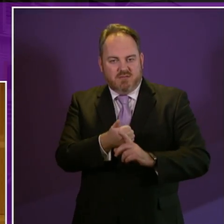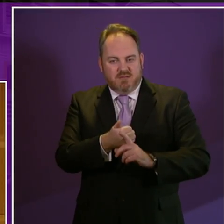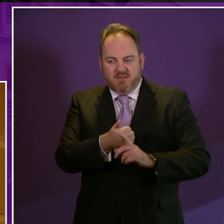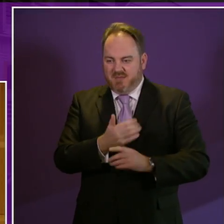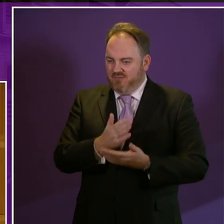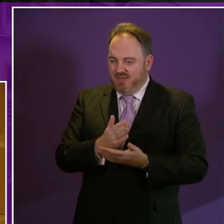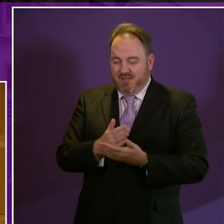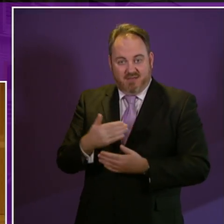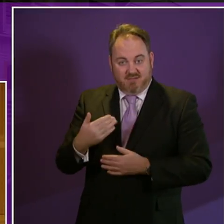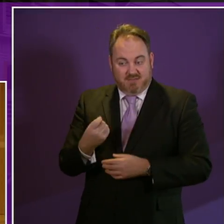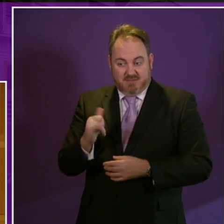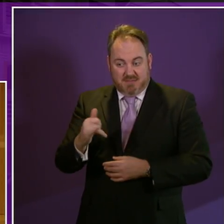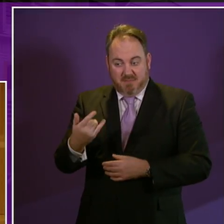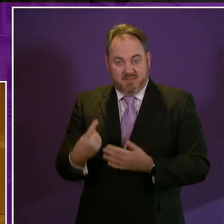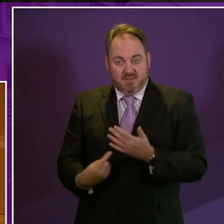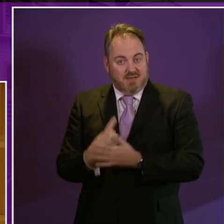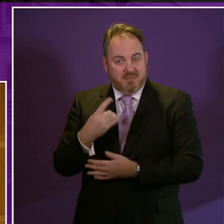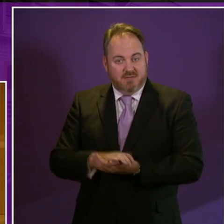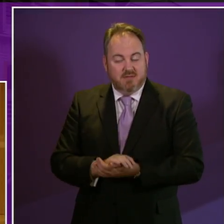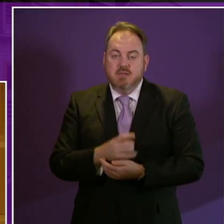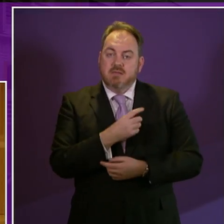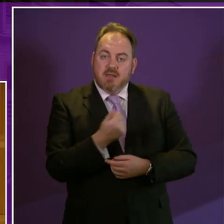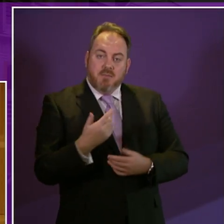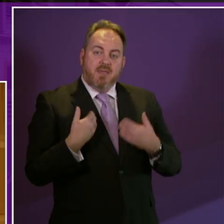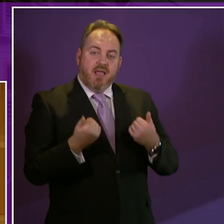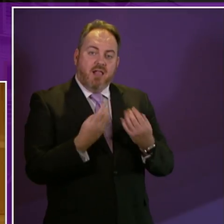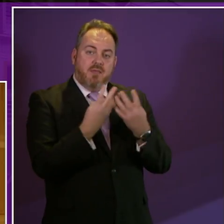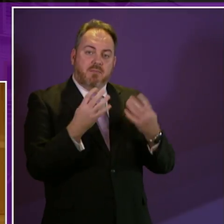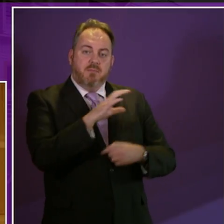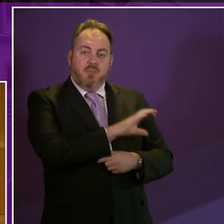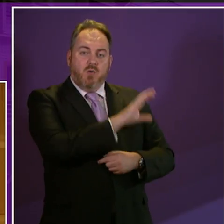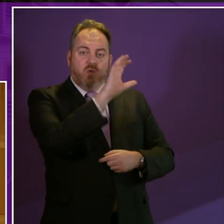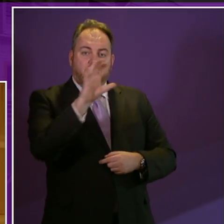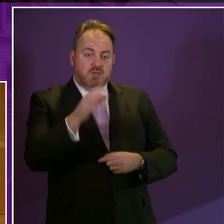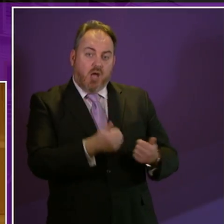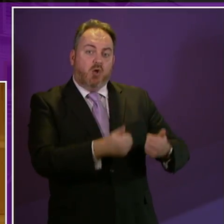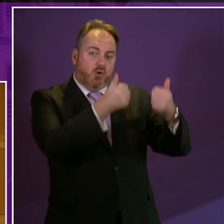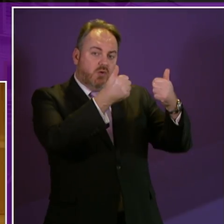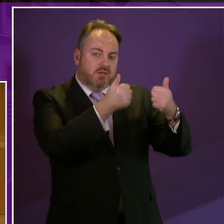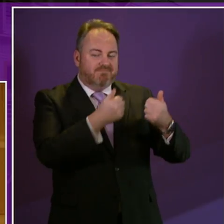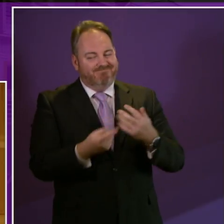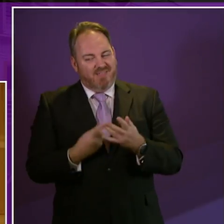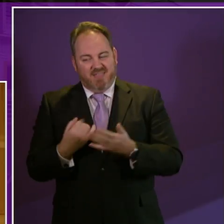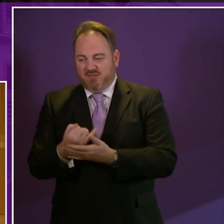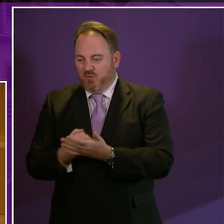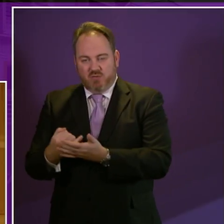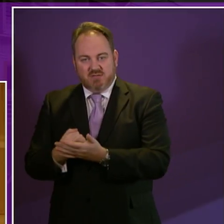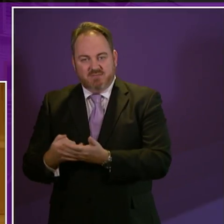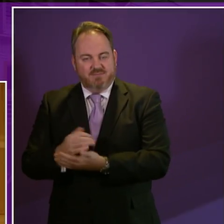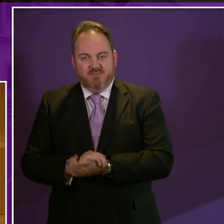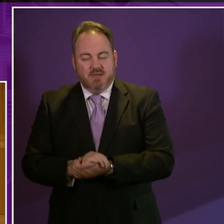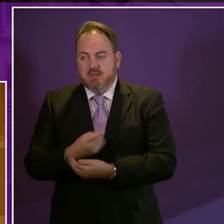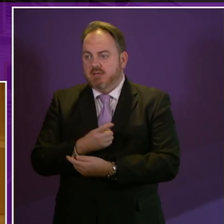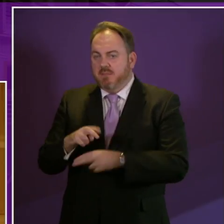either and some health boards are better than others we all know families who are stunned and devastated by a